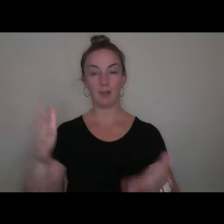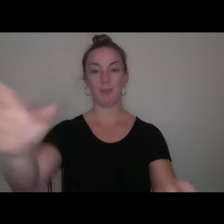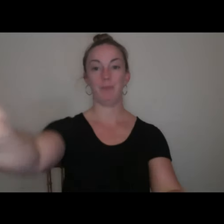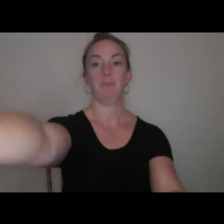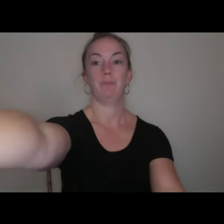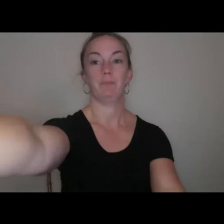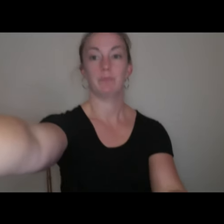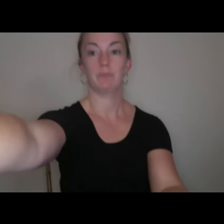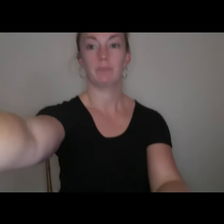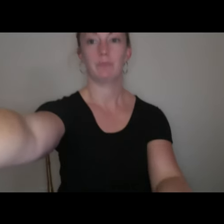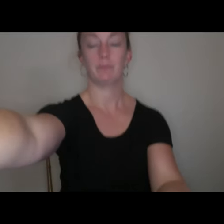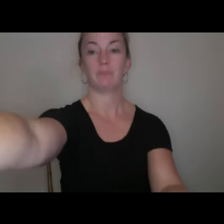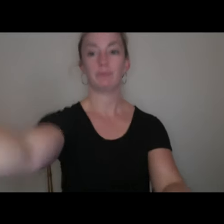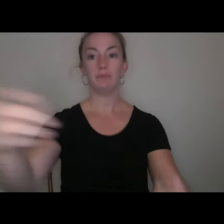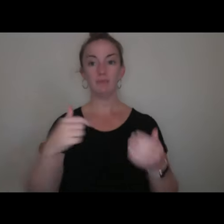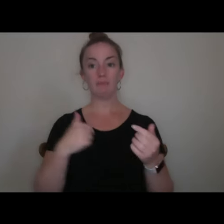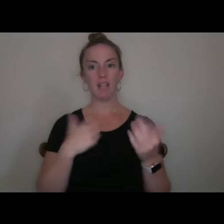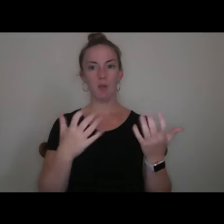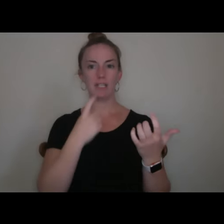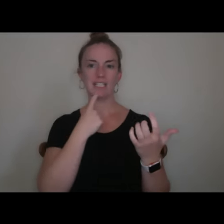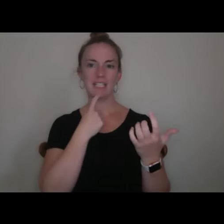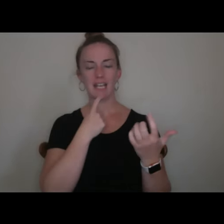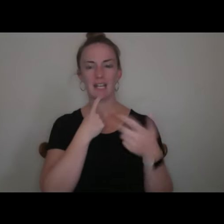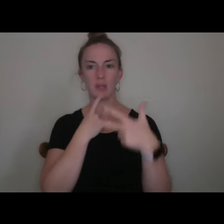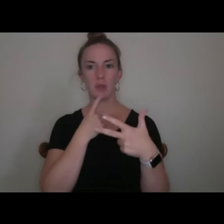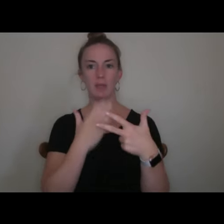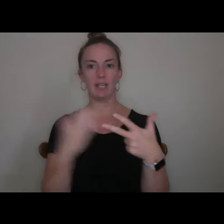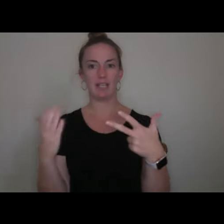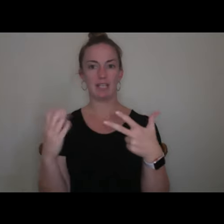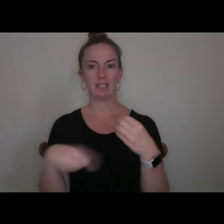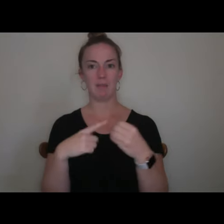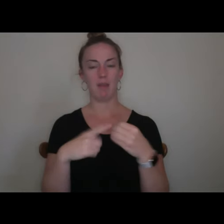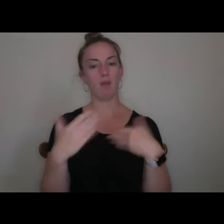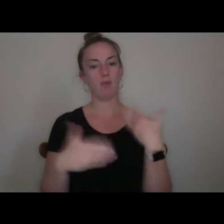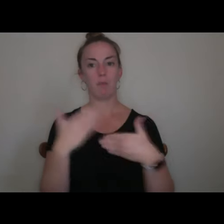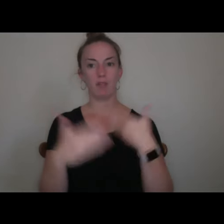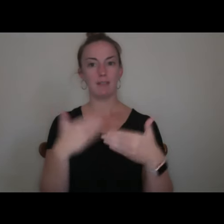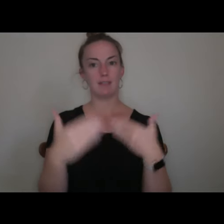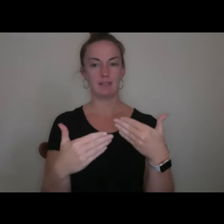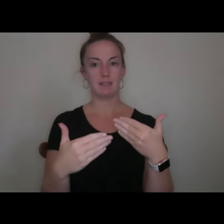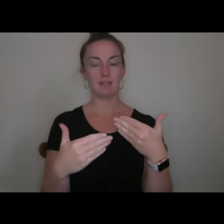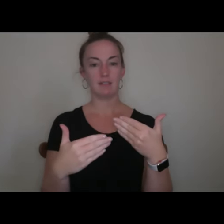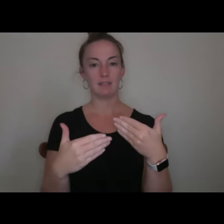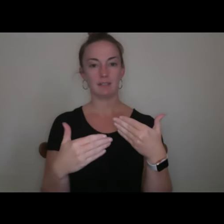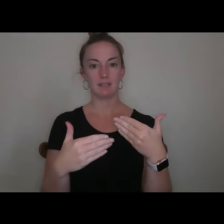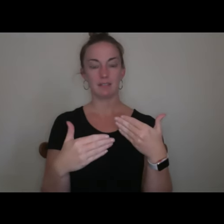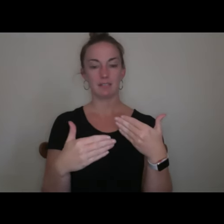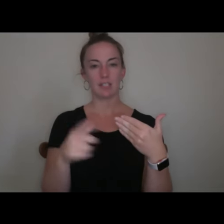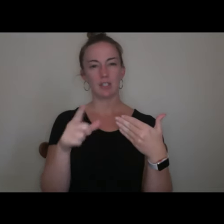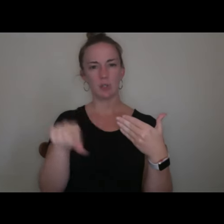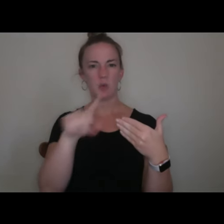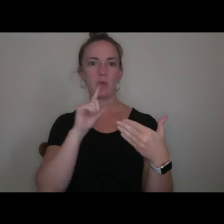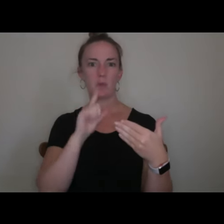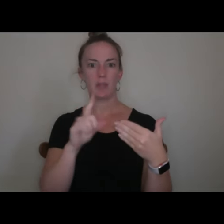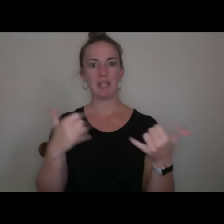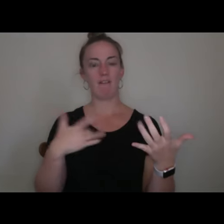I want to say, oh, maybe three things about the process that you're really probably